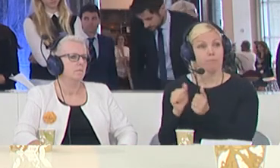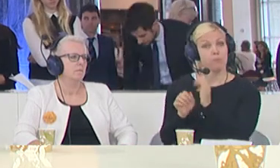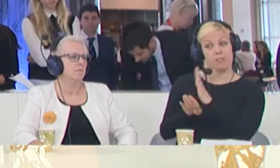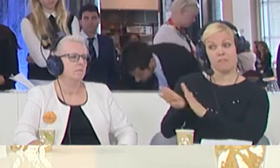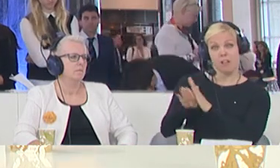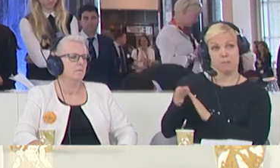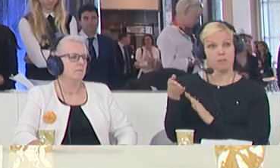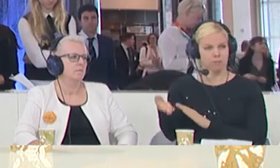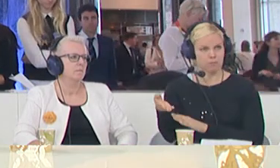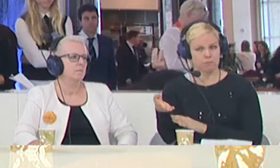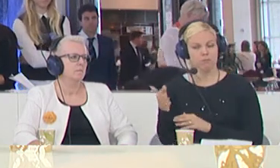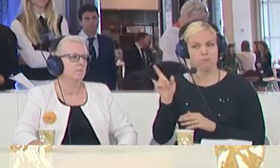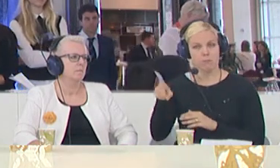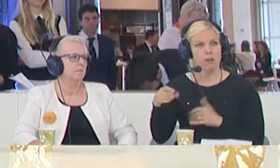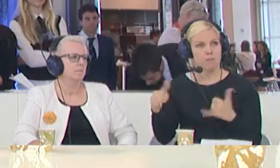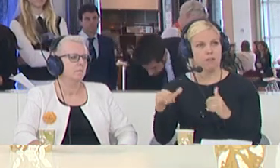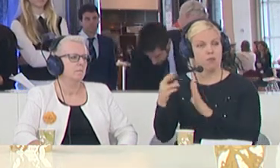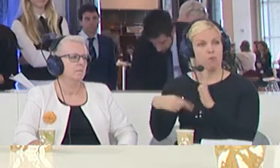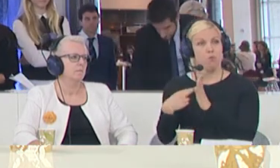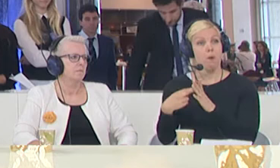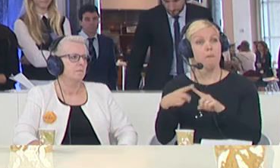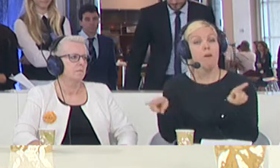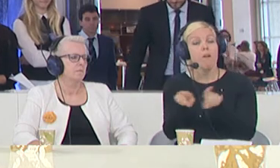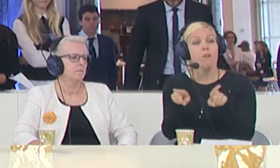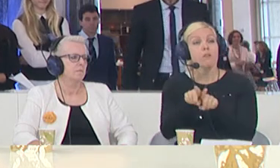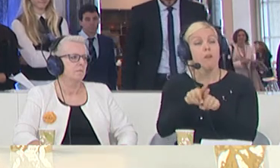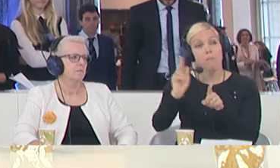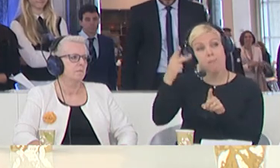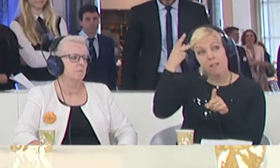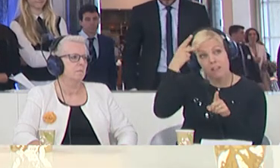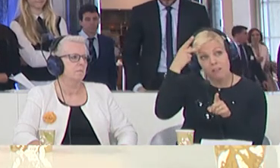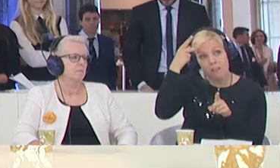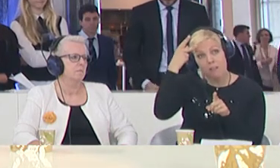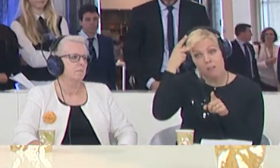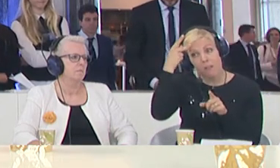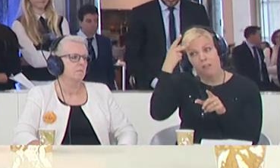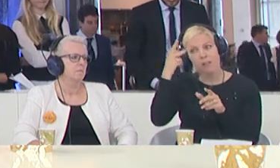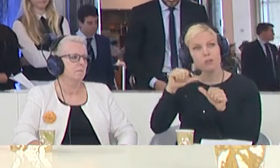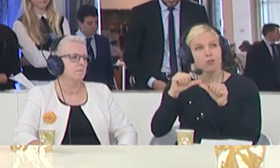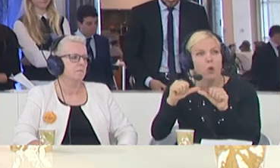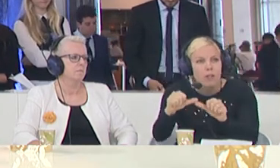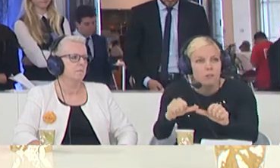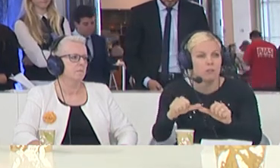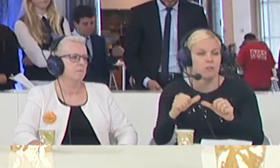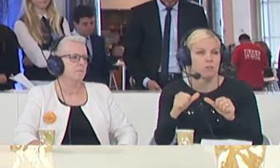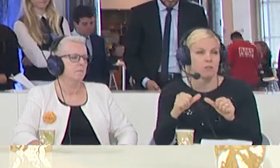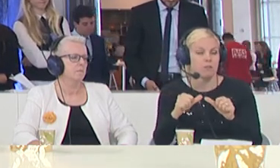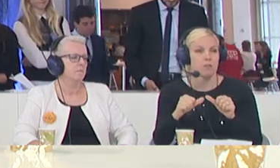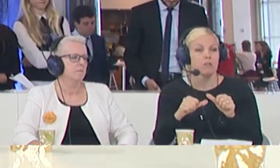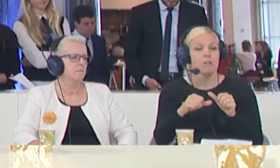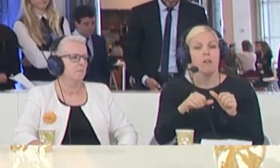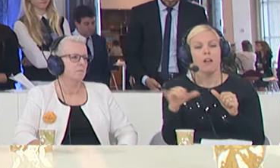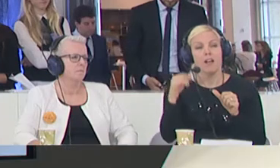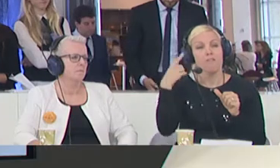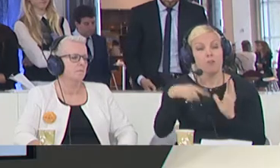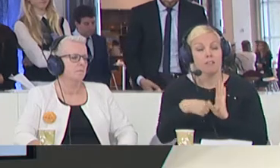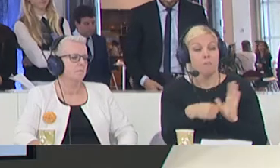political coherence. Because, for example, if we mention agricultural policy, then that's something that is decided here by the Agricultural